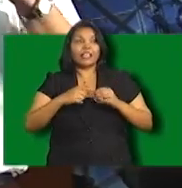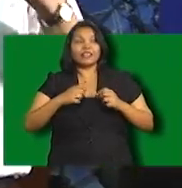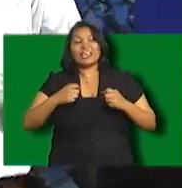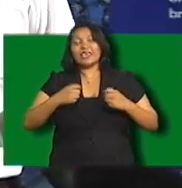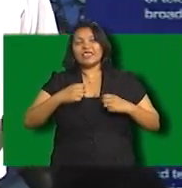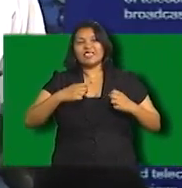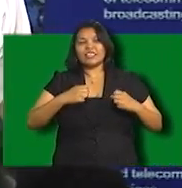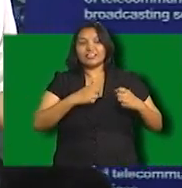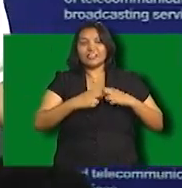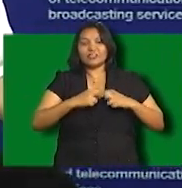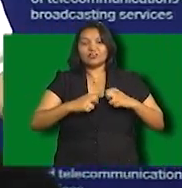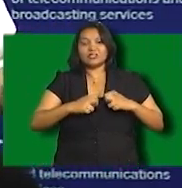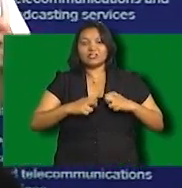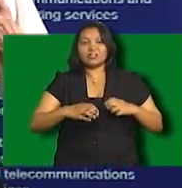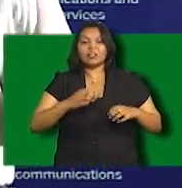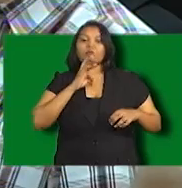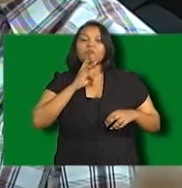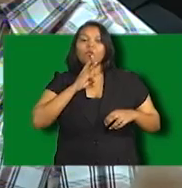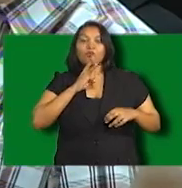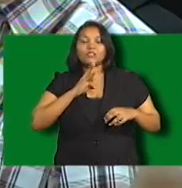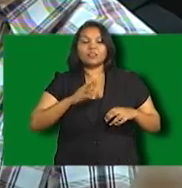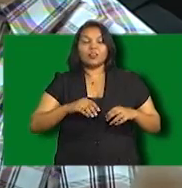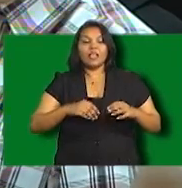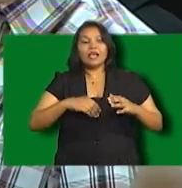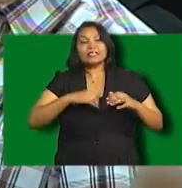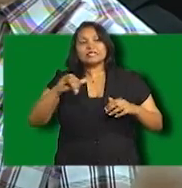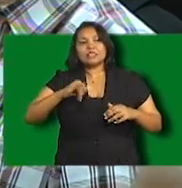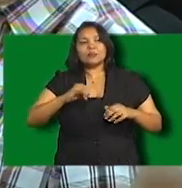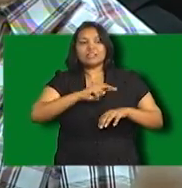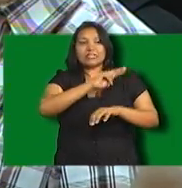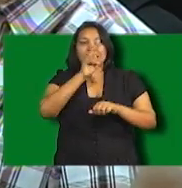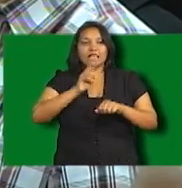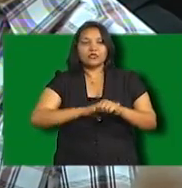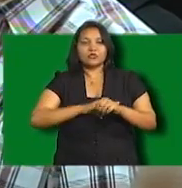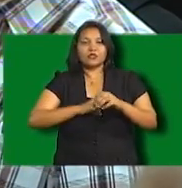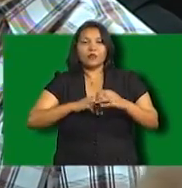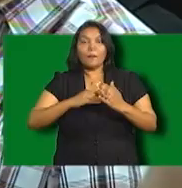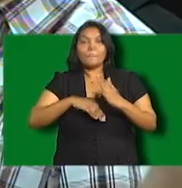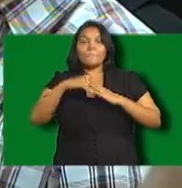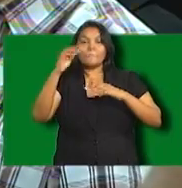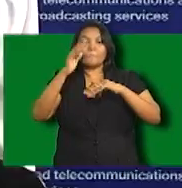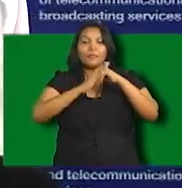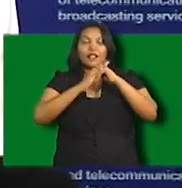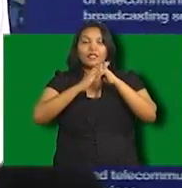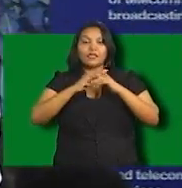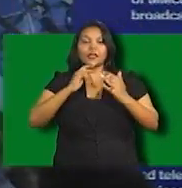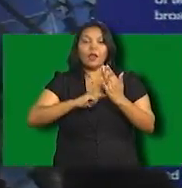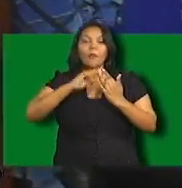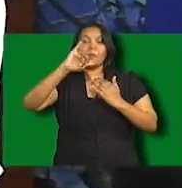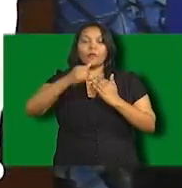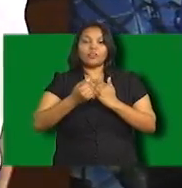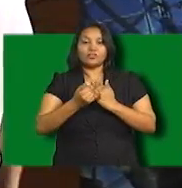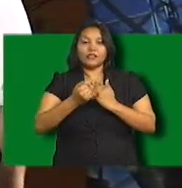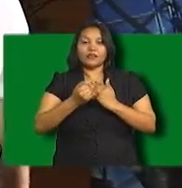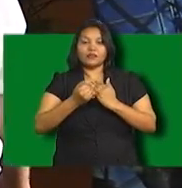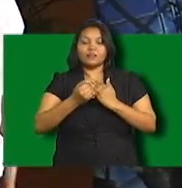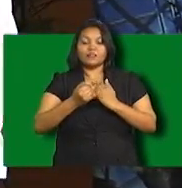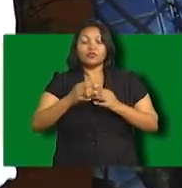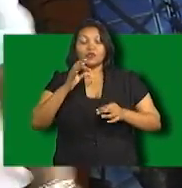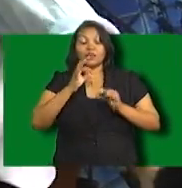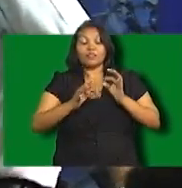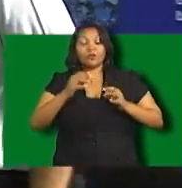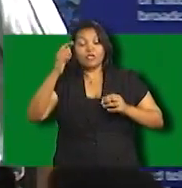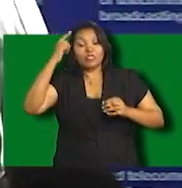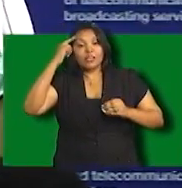at your water supply, at what have you, as an infrastructure project. It's not broadcasting. It's now a national